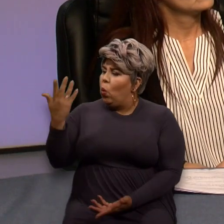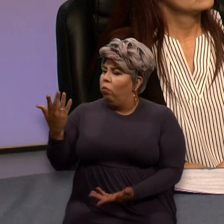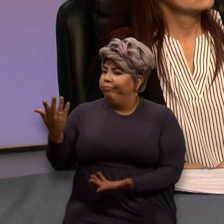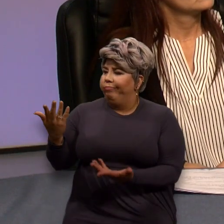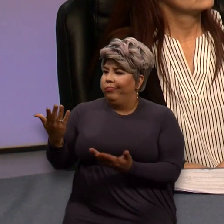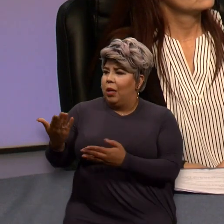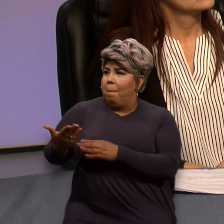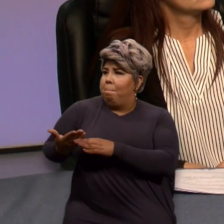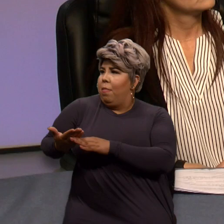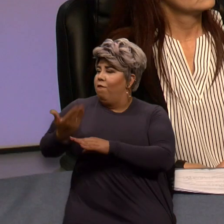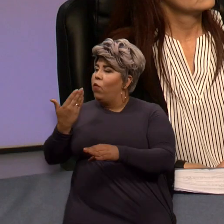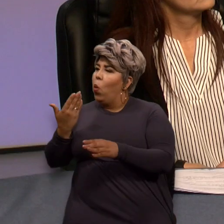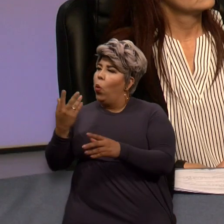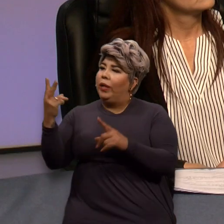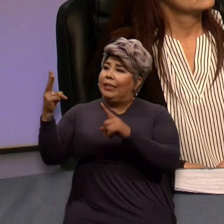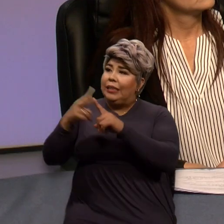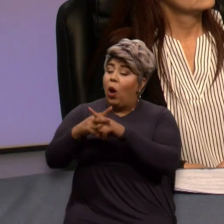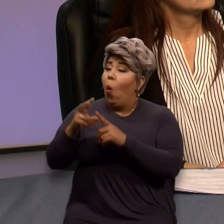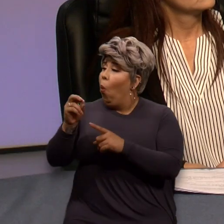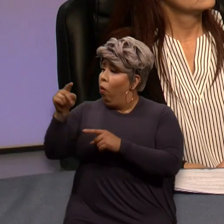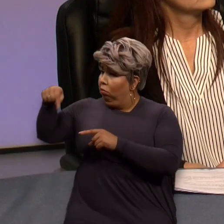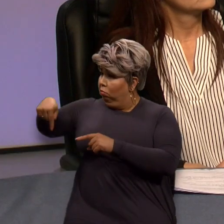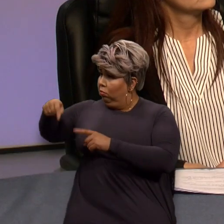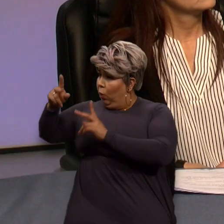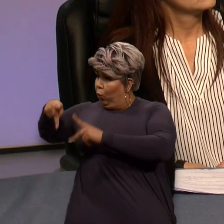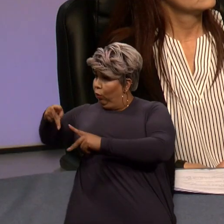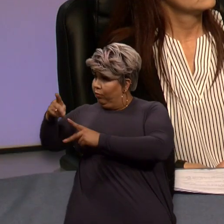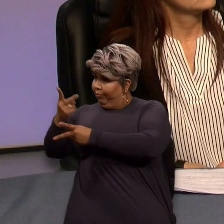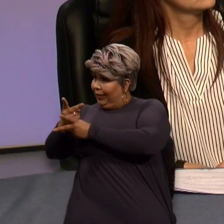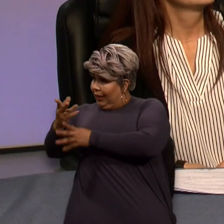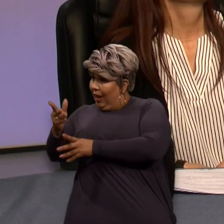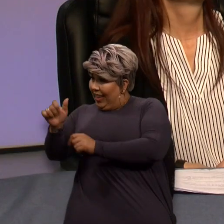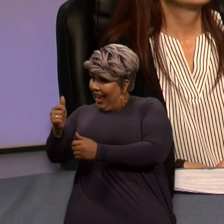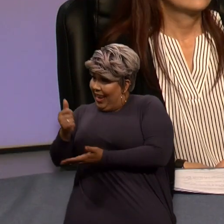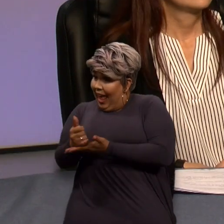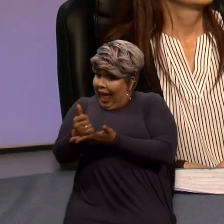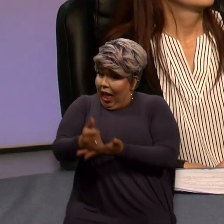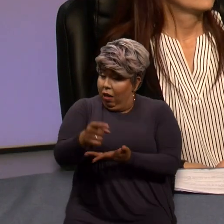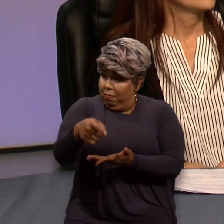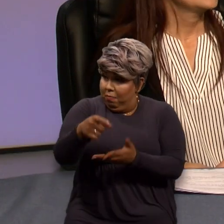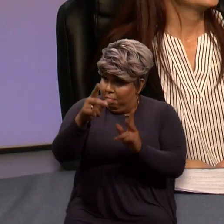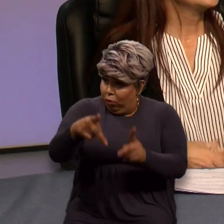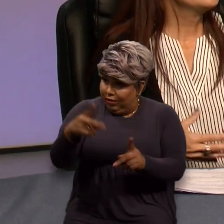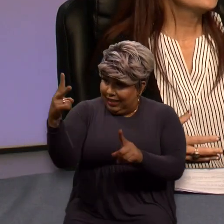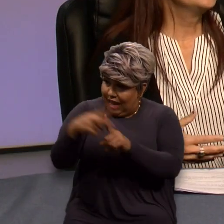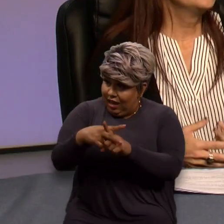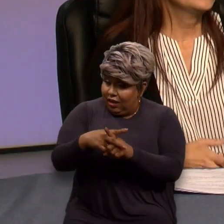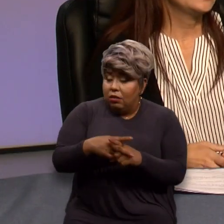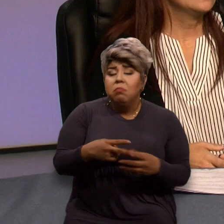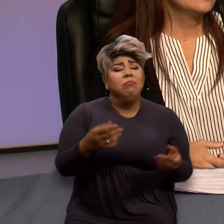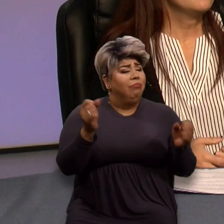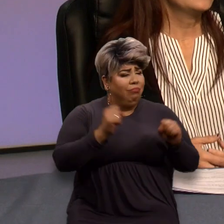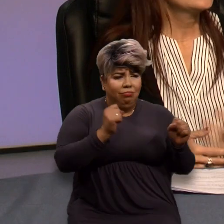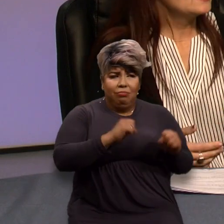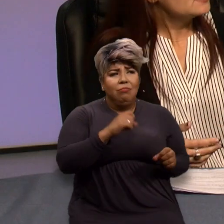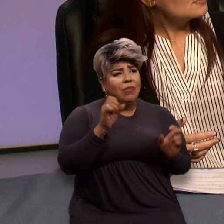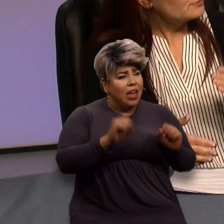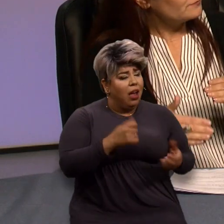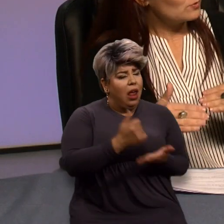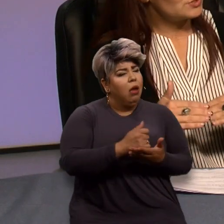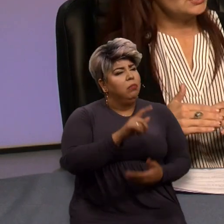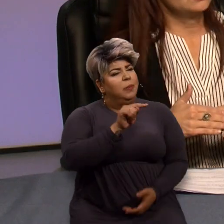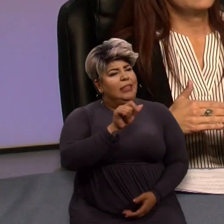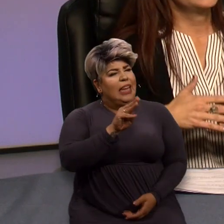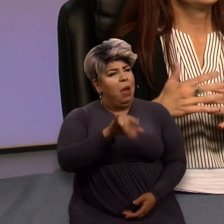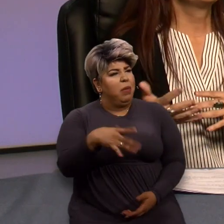know, before someone signs up? Or can they help someone that they know sign up for this? Absolutely. As Tammy